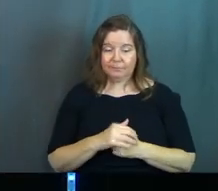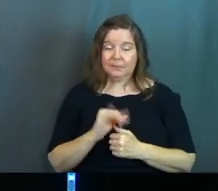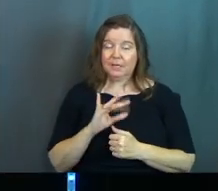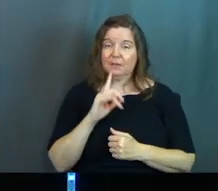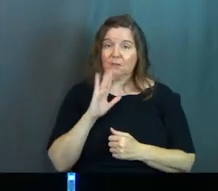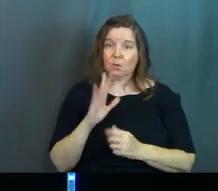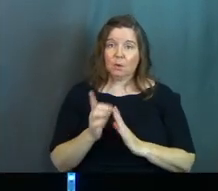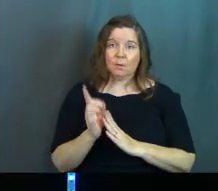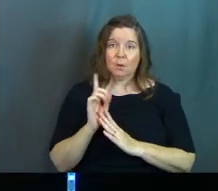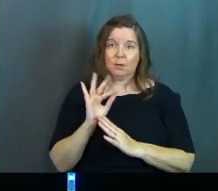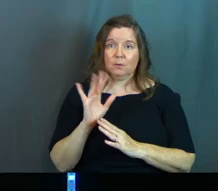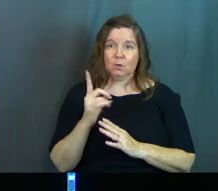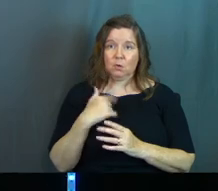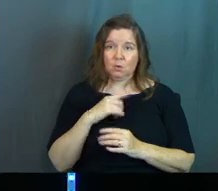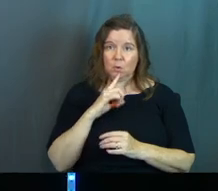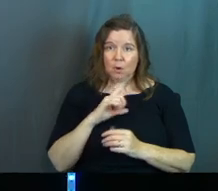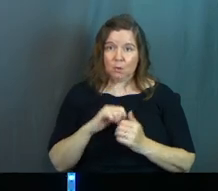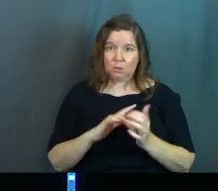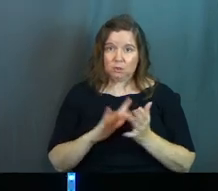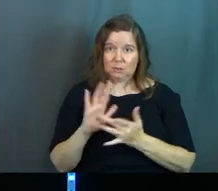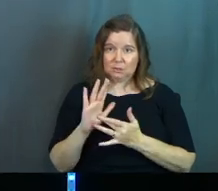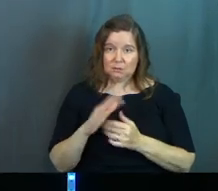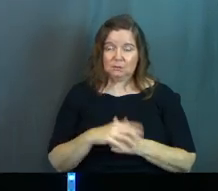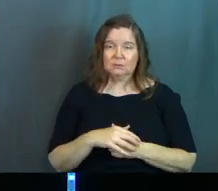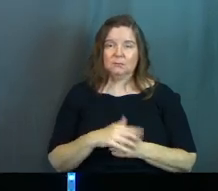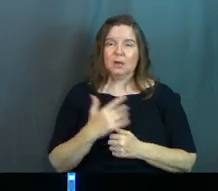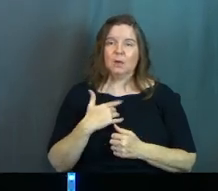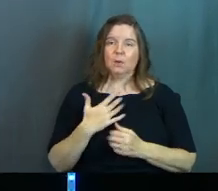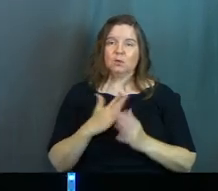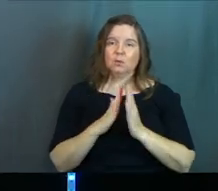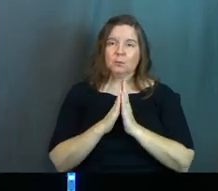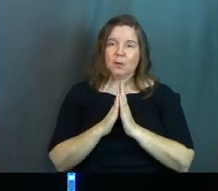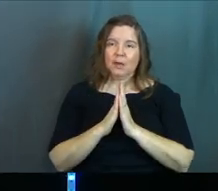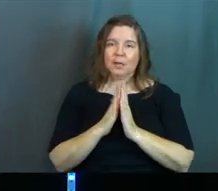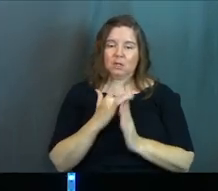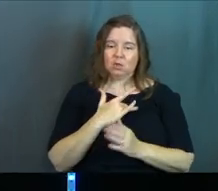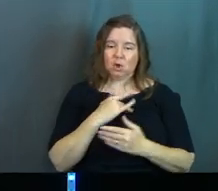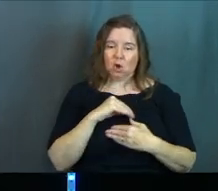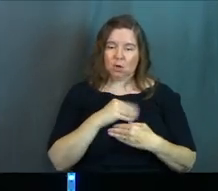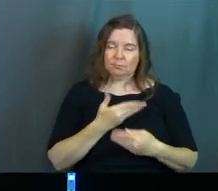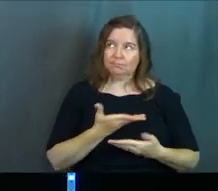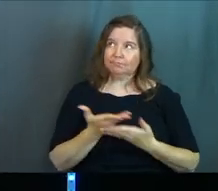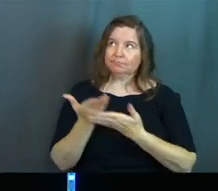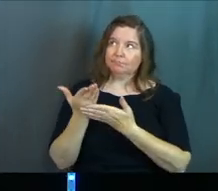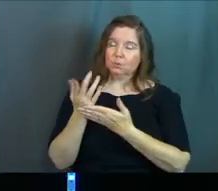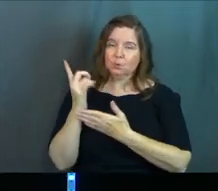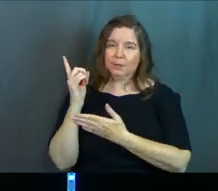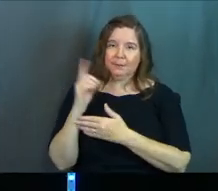And if this is your moment, if this is where you are with Jesus, I want you to pray these in your heart to Him.